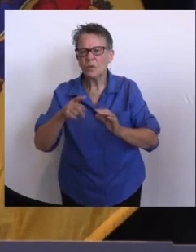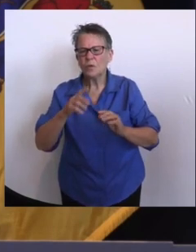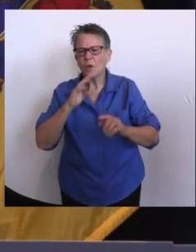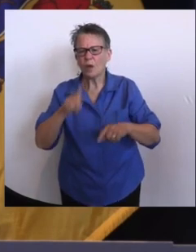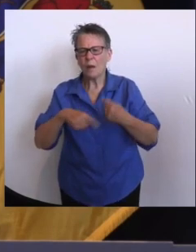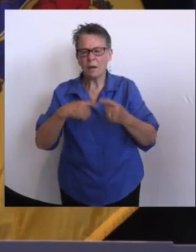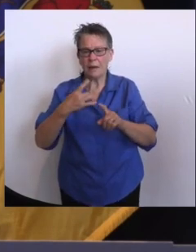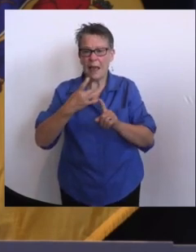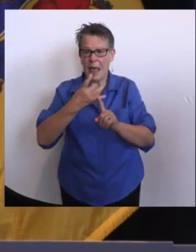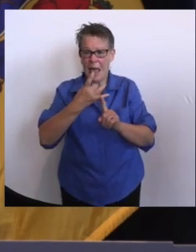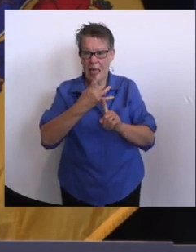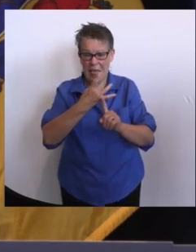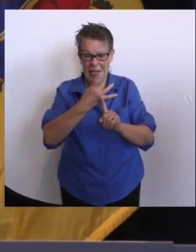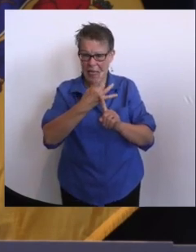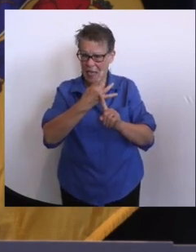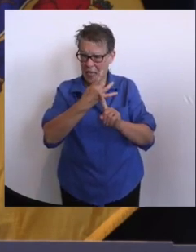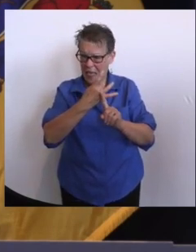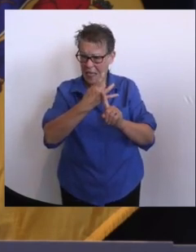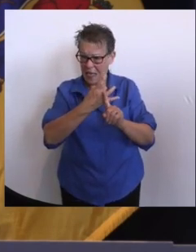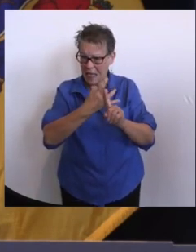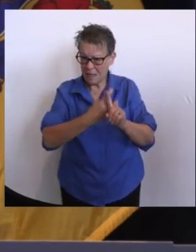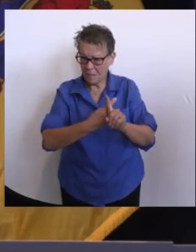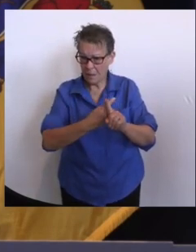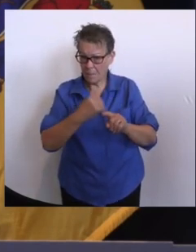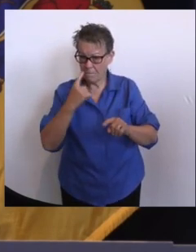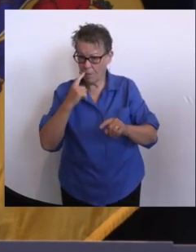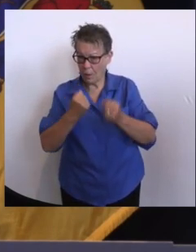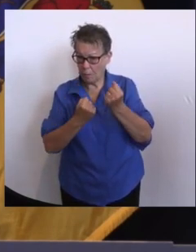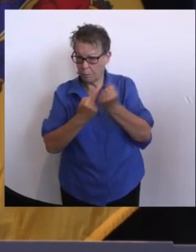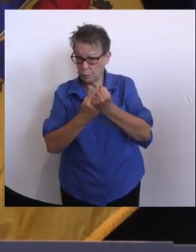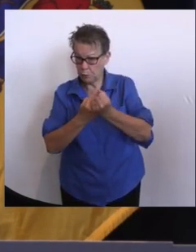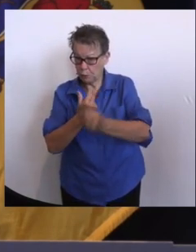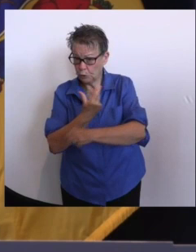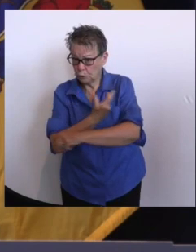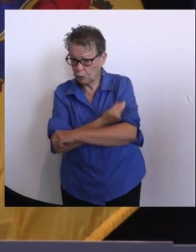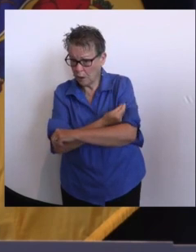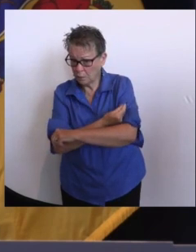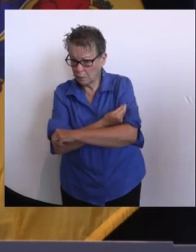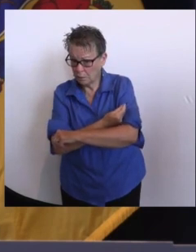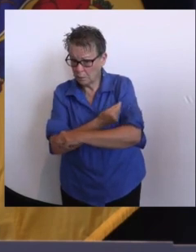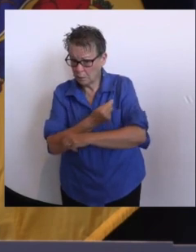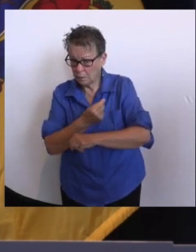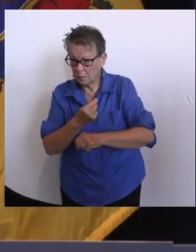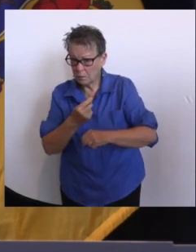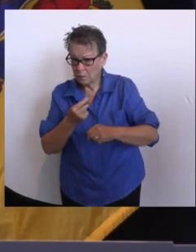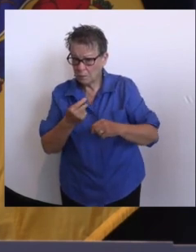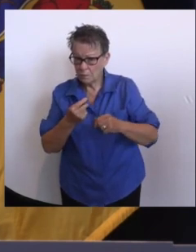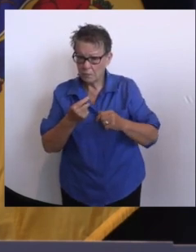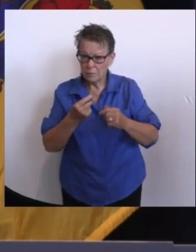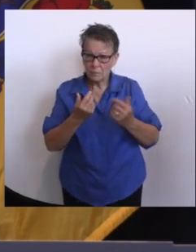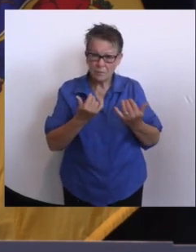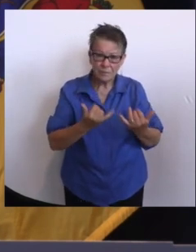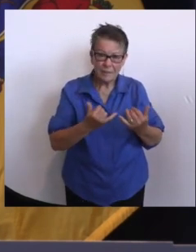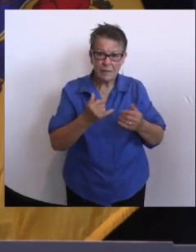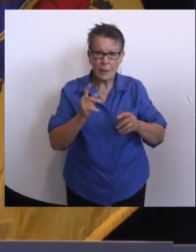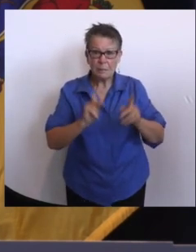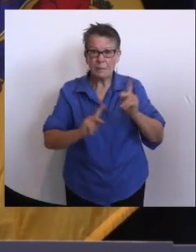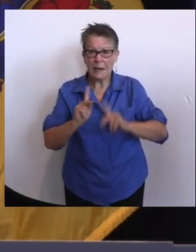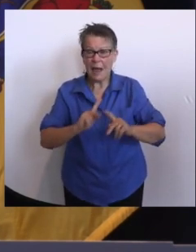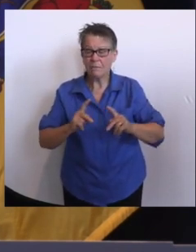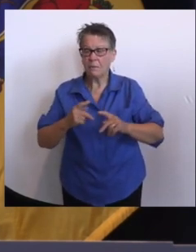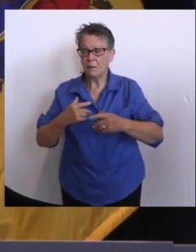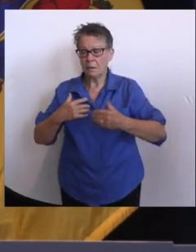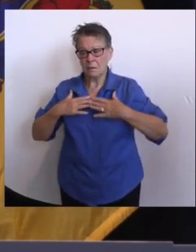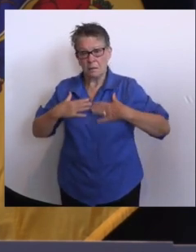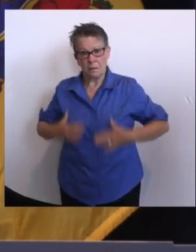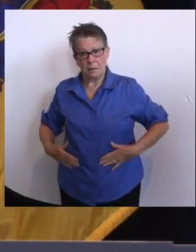number. certainly if it stays with immunocompromised, lower again. I'd say this is a work in progress. It's